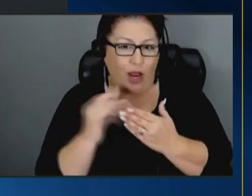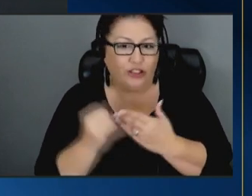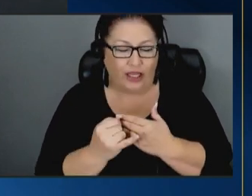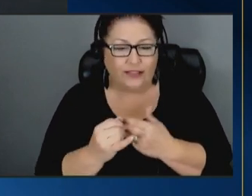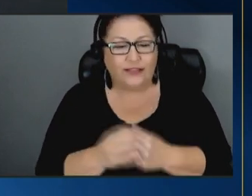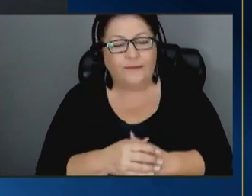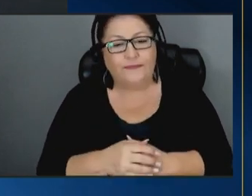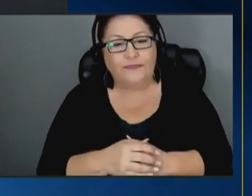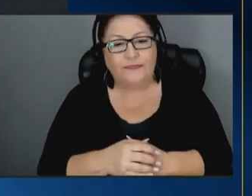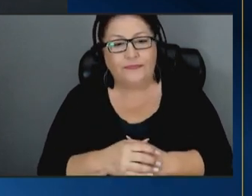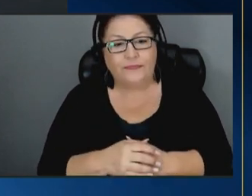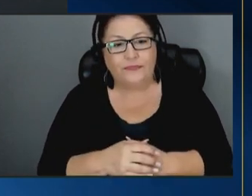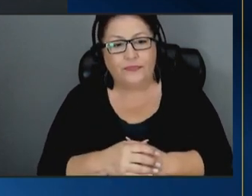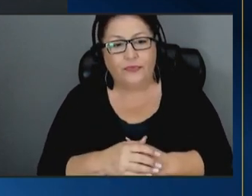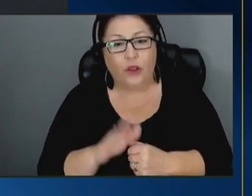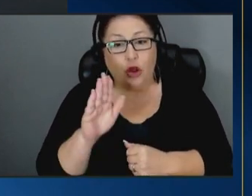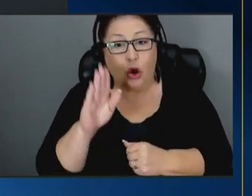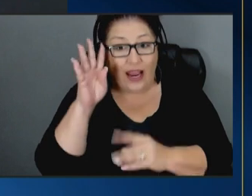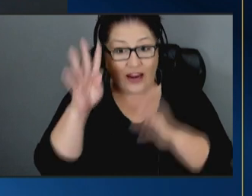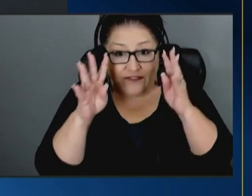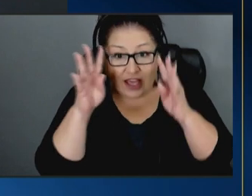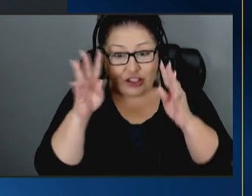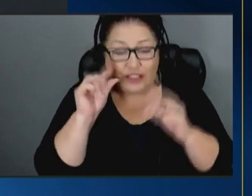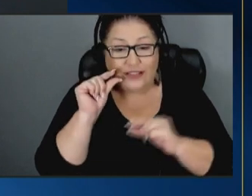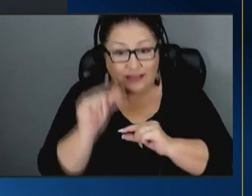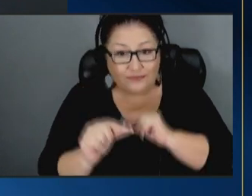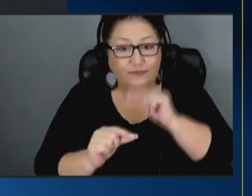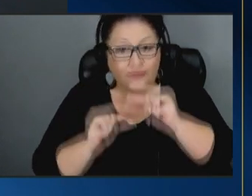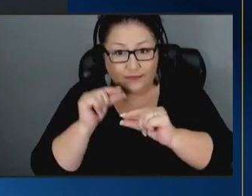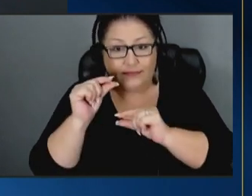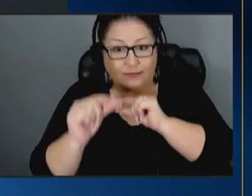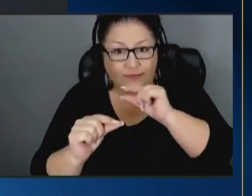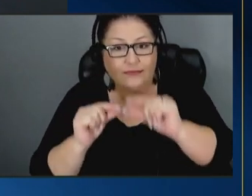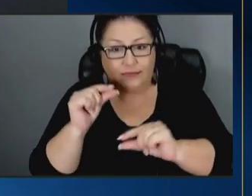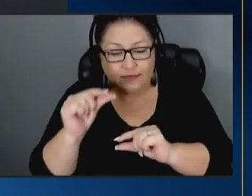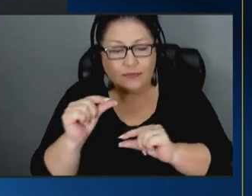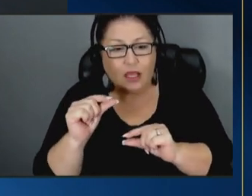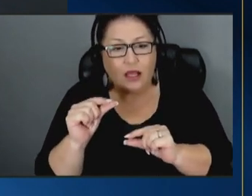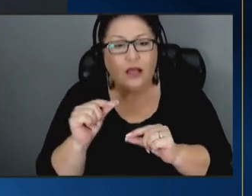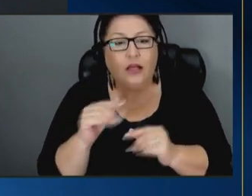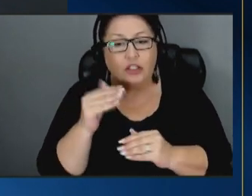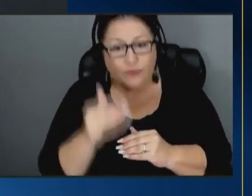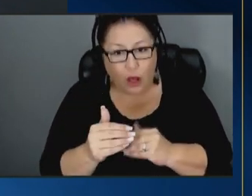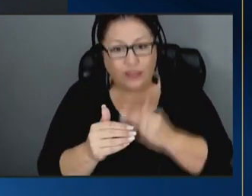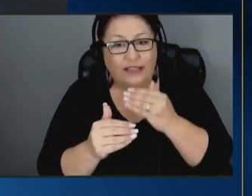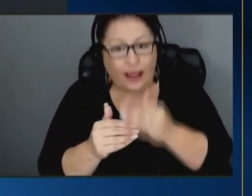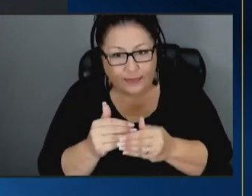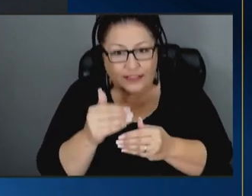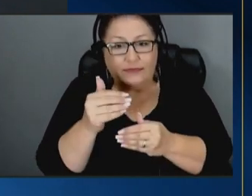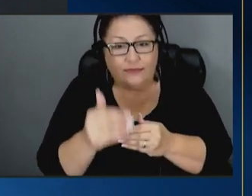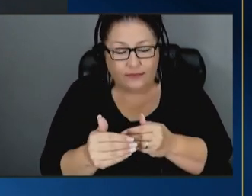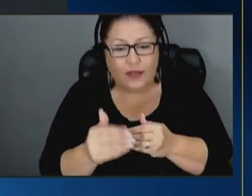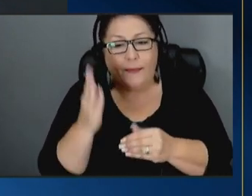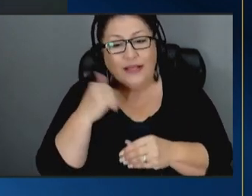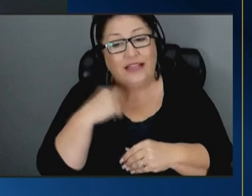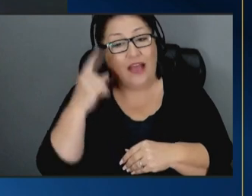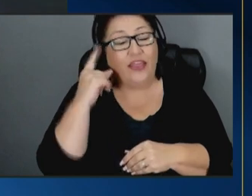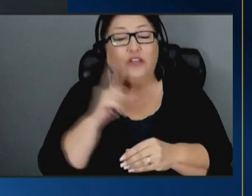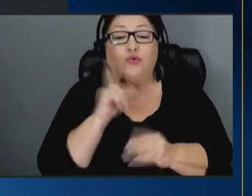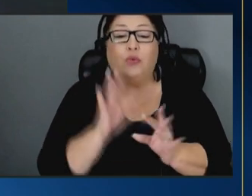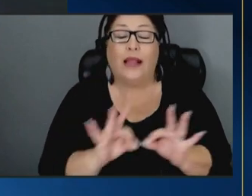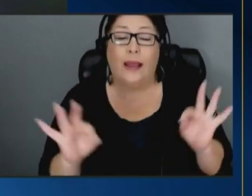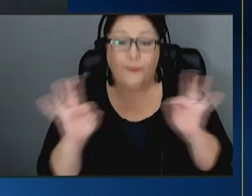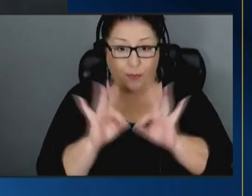a phase your innovations in take it uh small steps at a time because i think it's really important